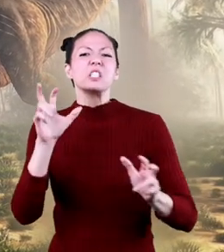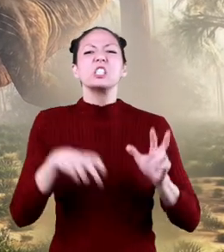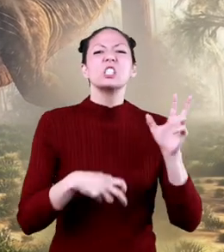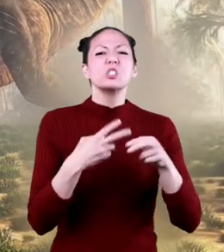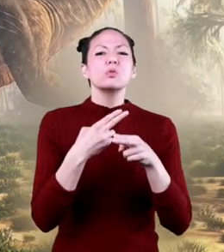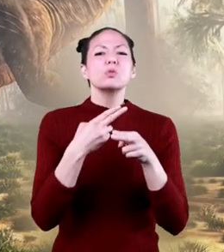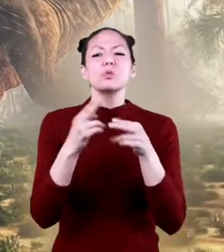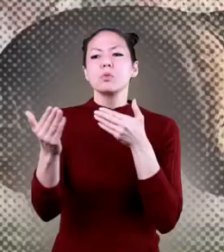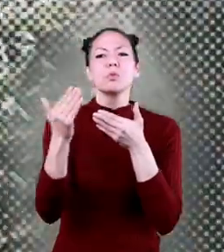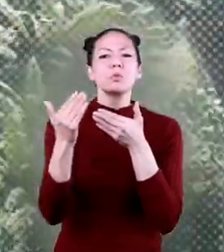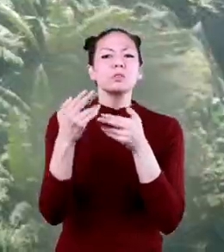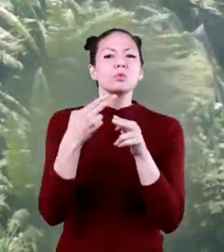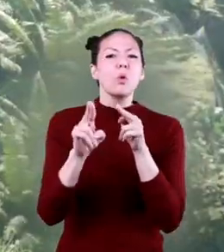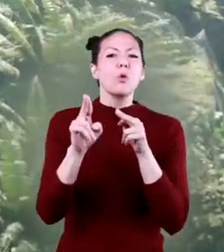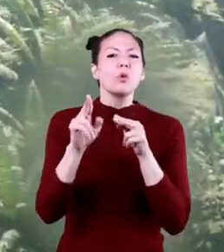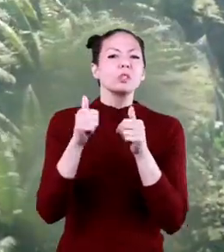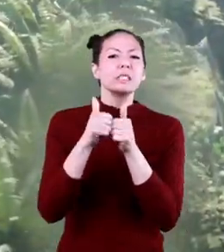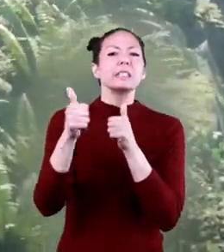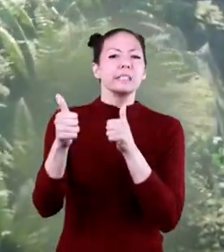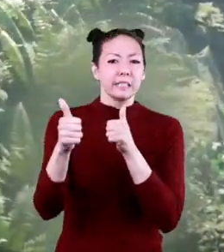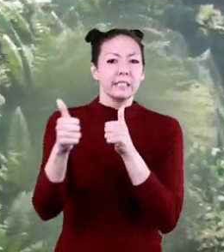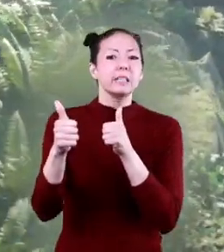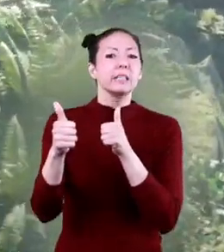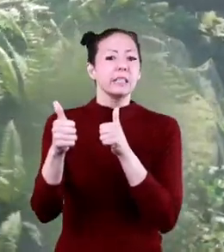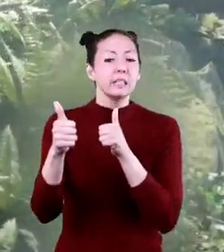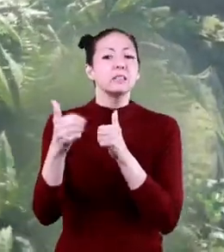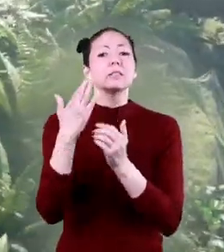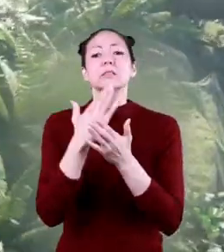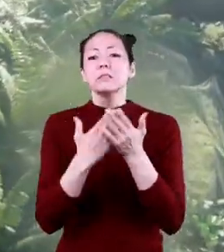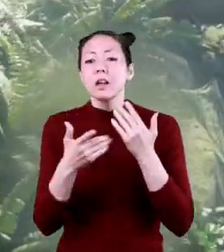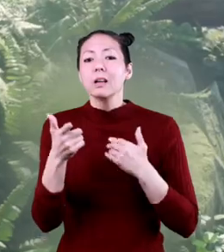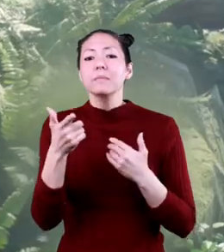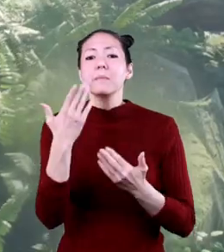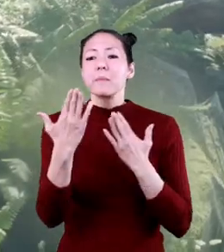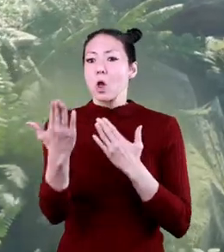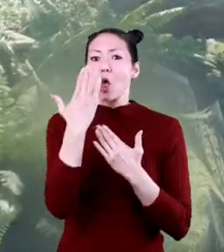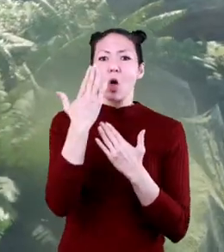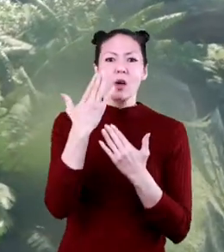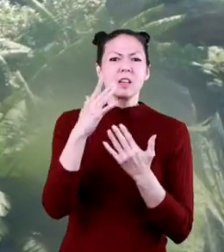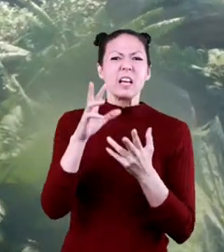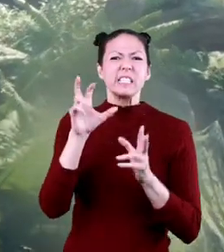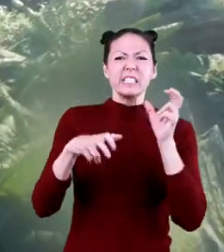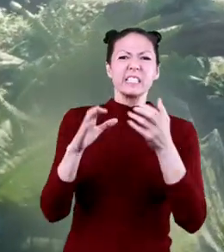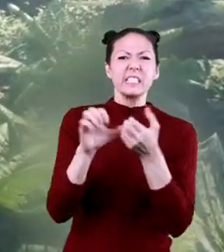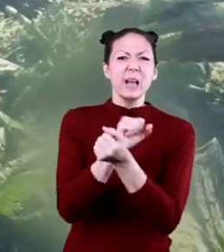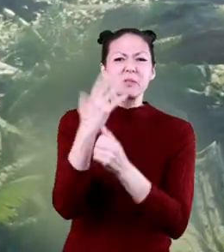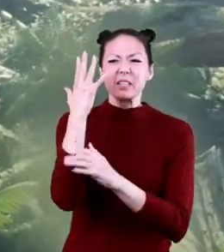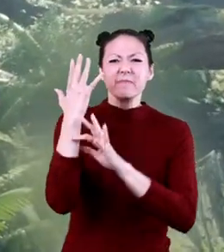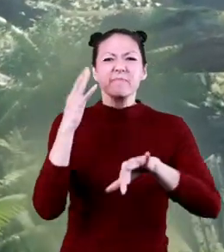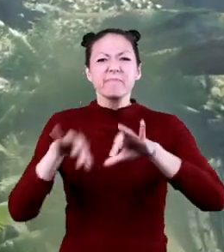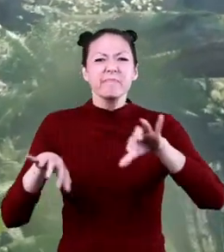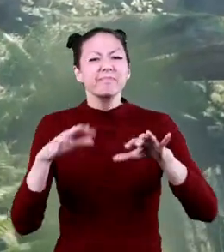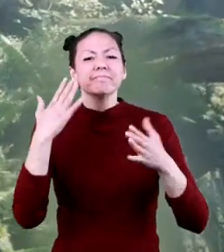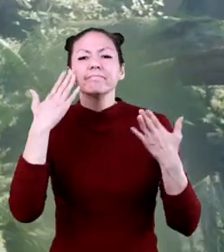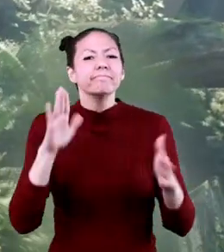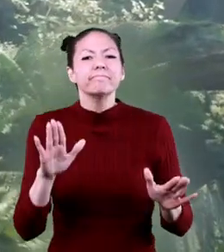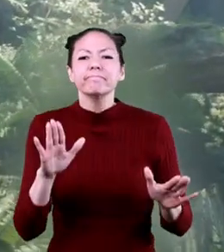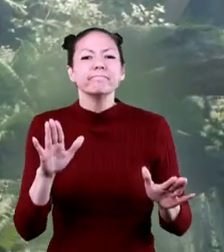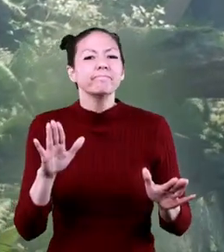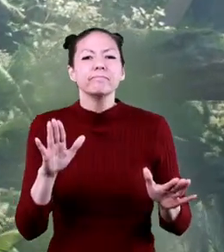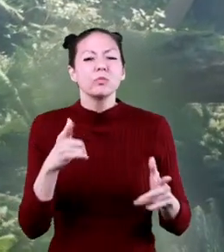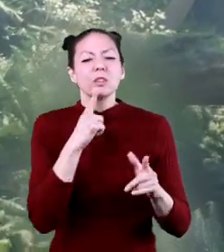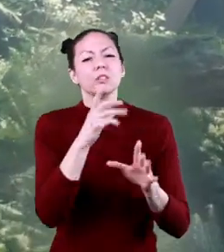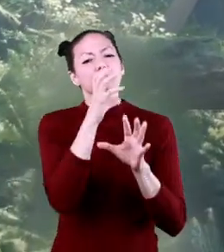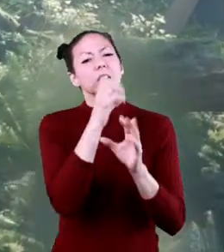distances, because a T-Rex's claws could cause some serious damage of clothes. Whatever the reason,